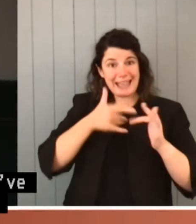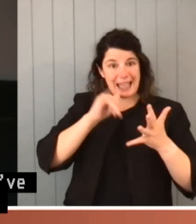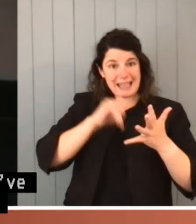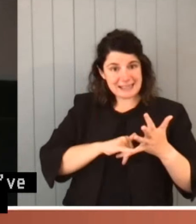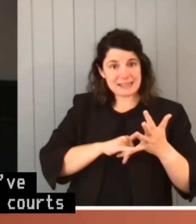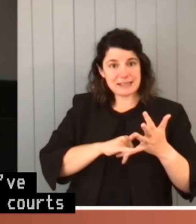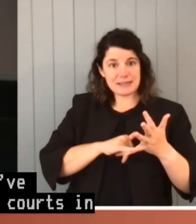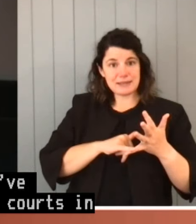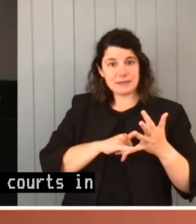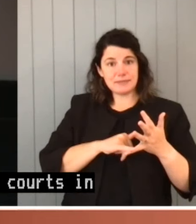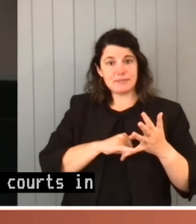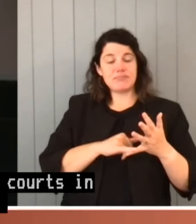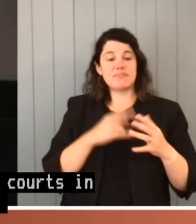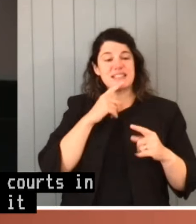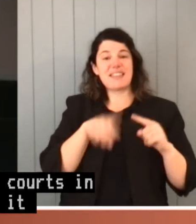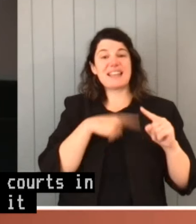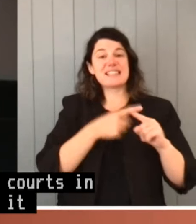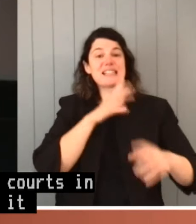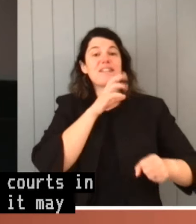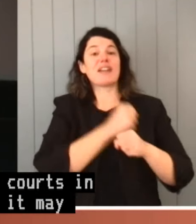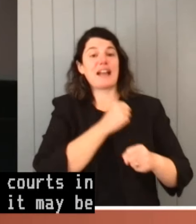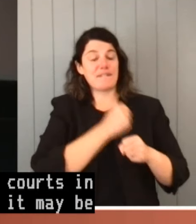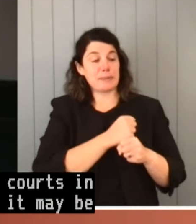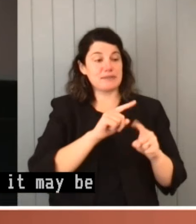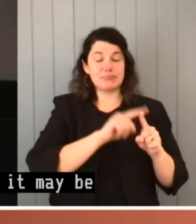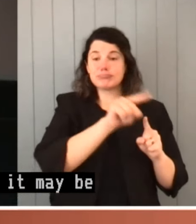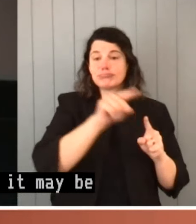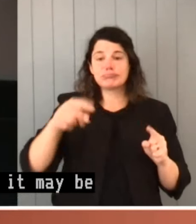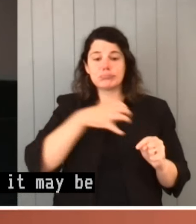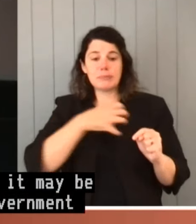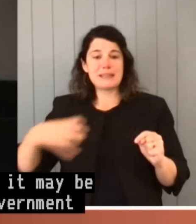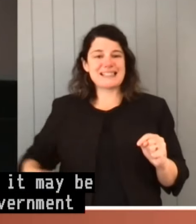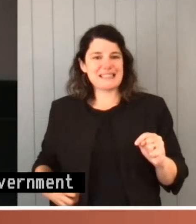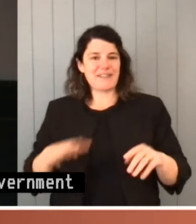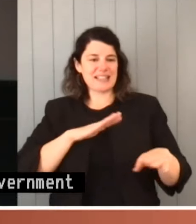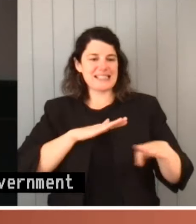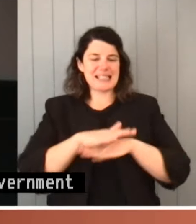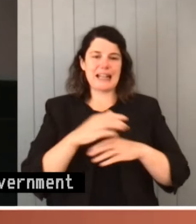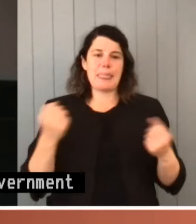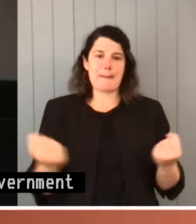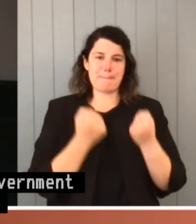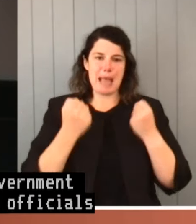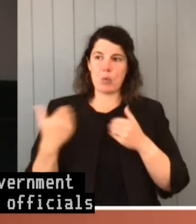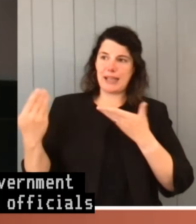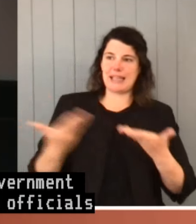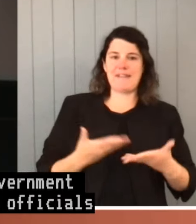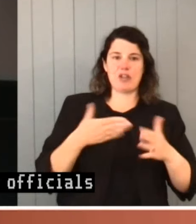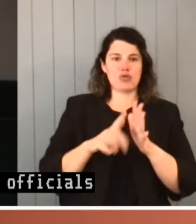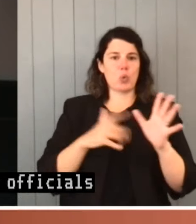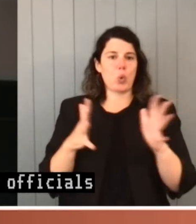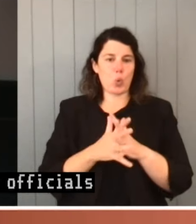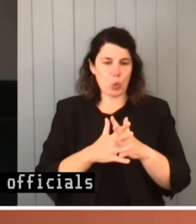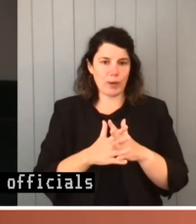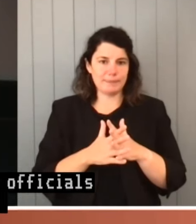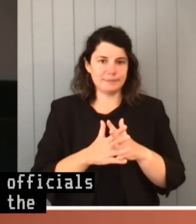that the executive government, through its various public officials and ministers, has exceeded the power conferred on it by statute. That is, by a law